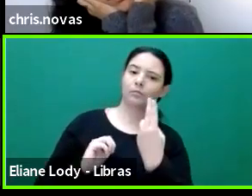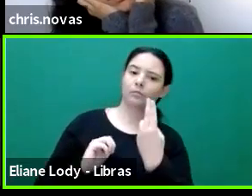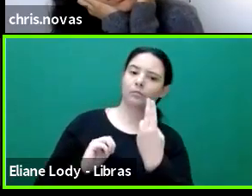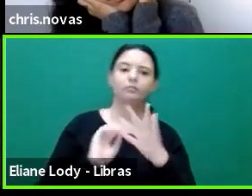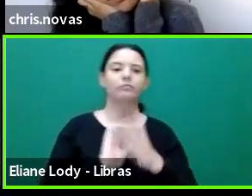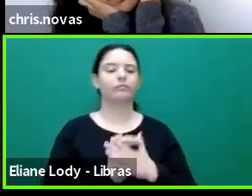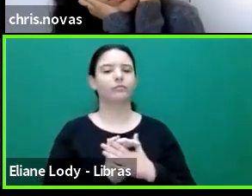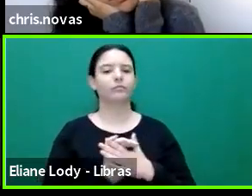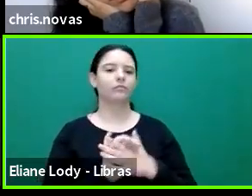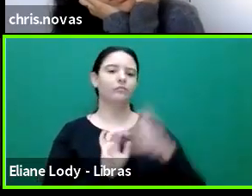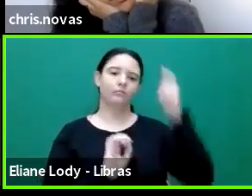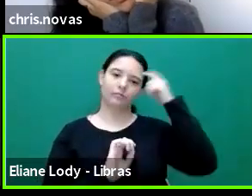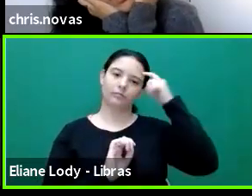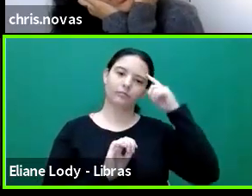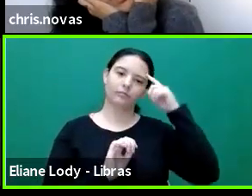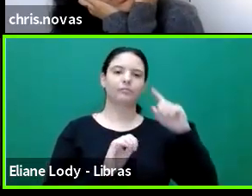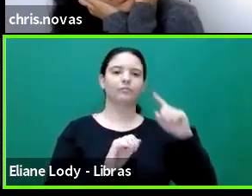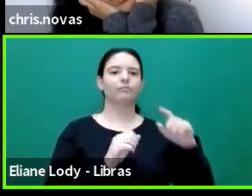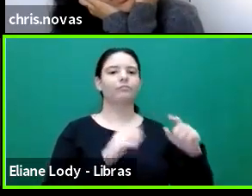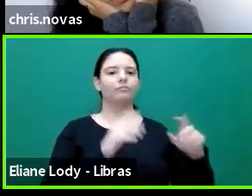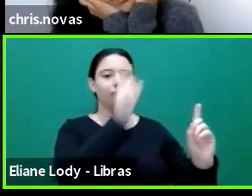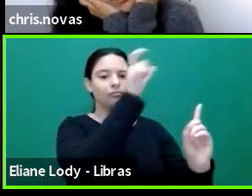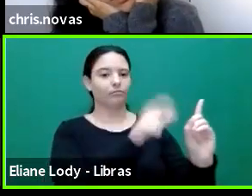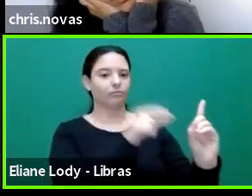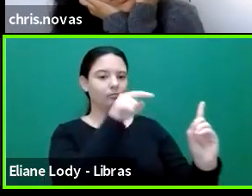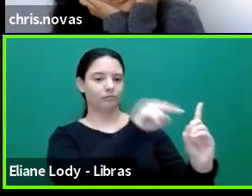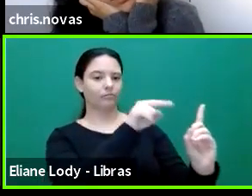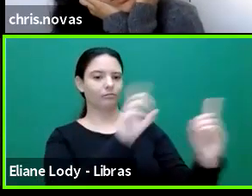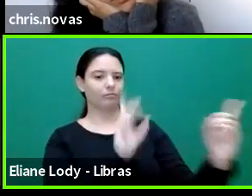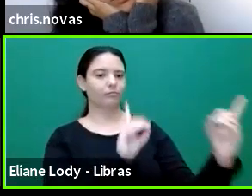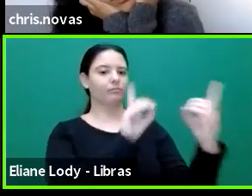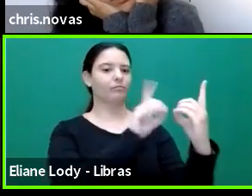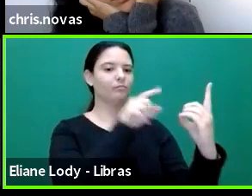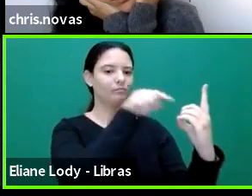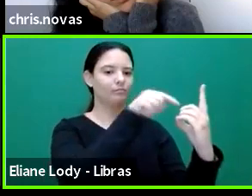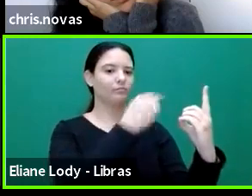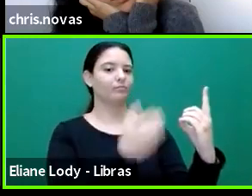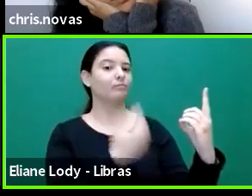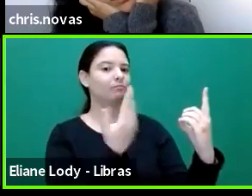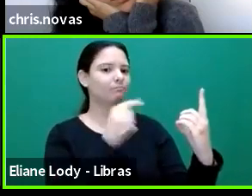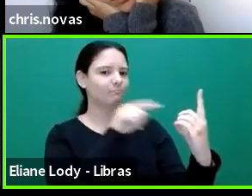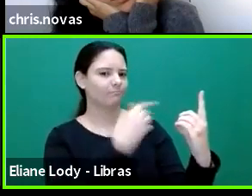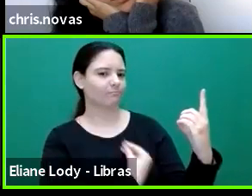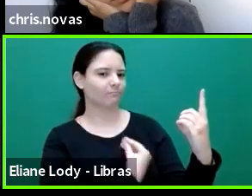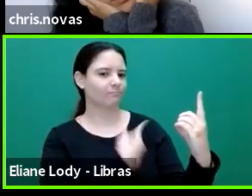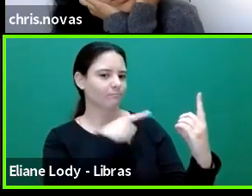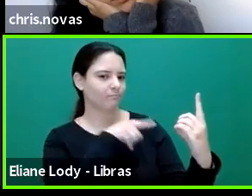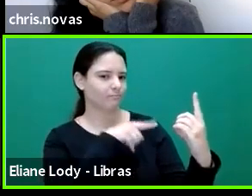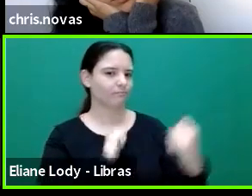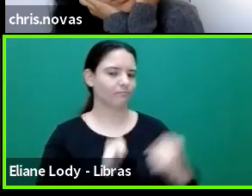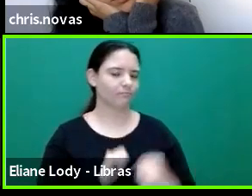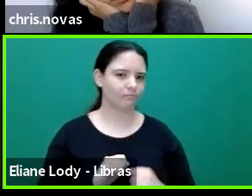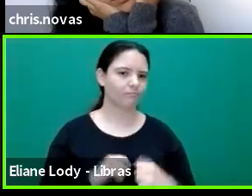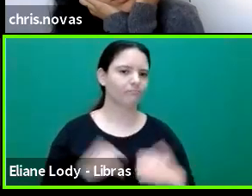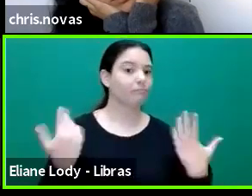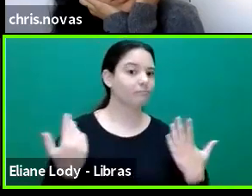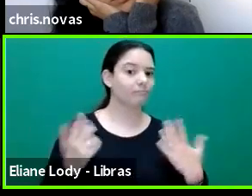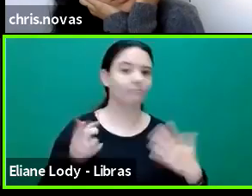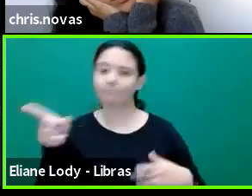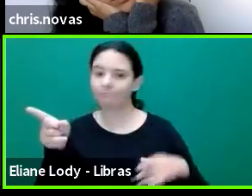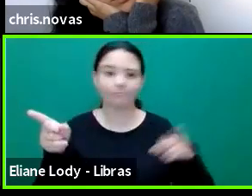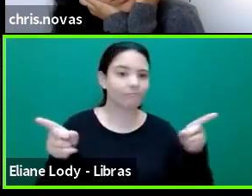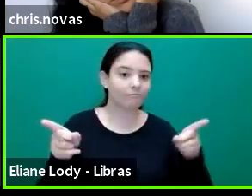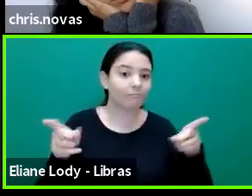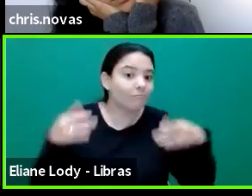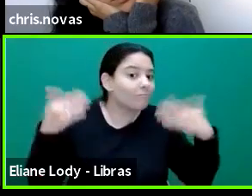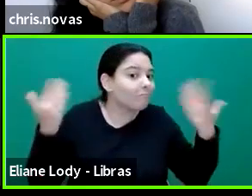perspective. So they're just use it to separate whose point of view we're taking and whose matters. And then that pits them against each other. I